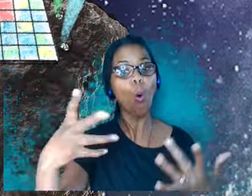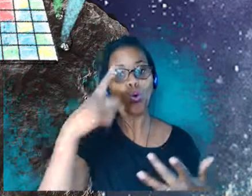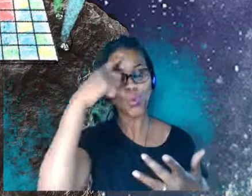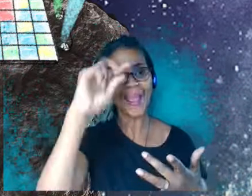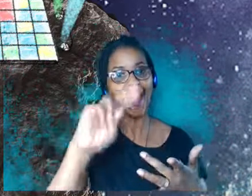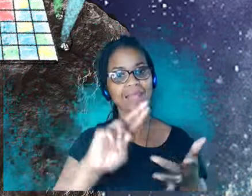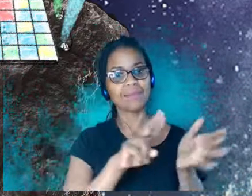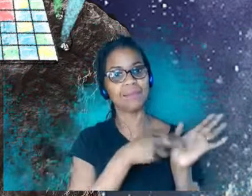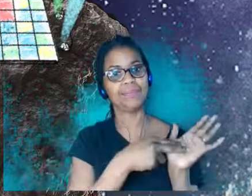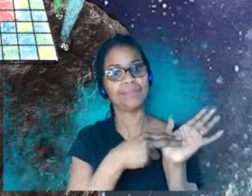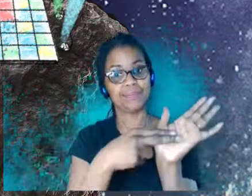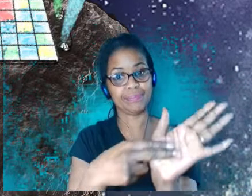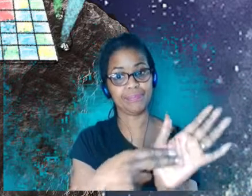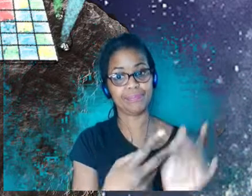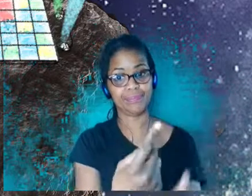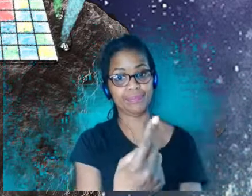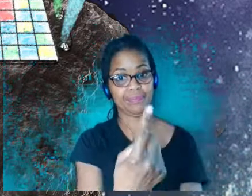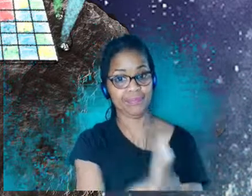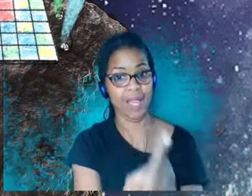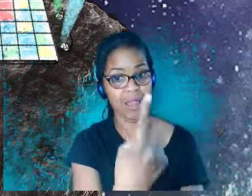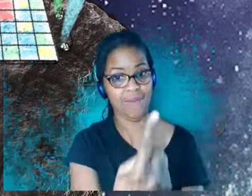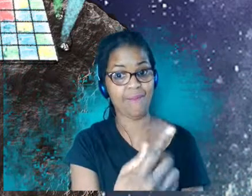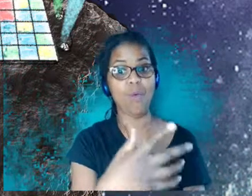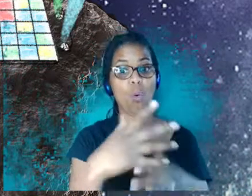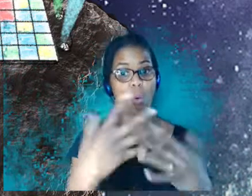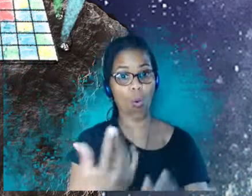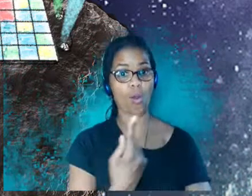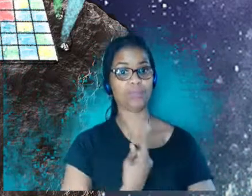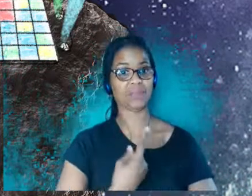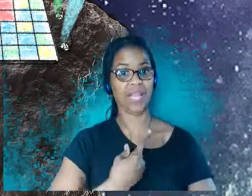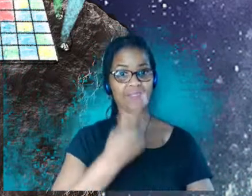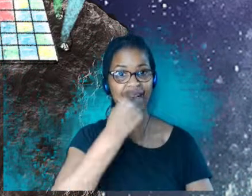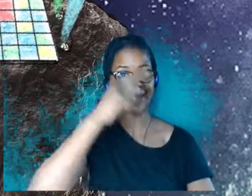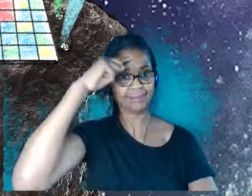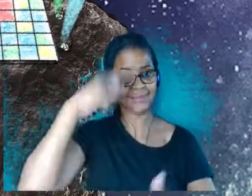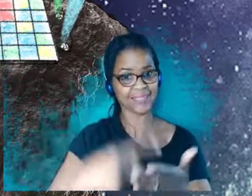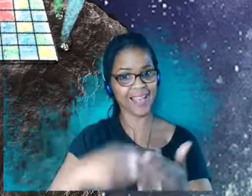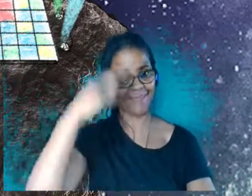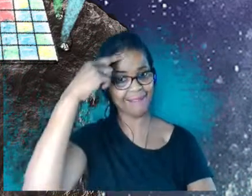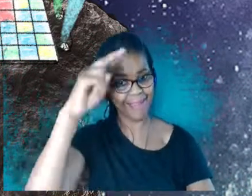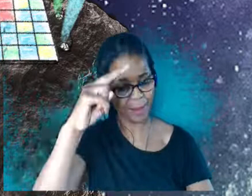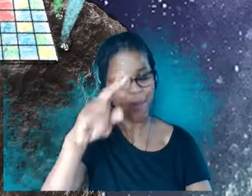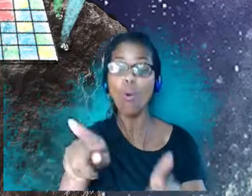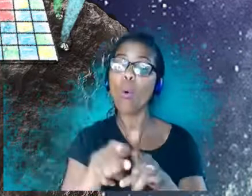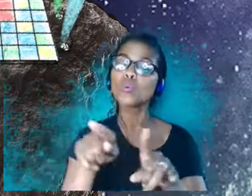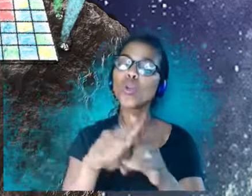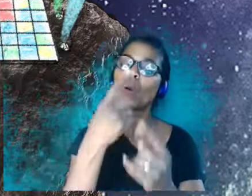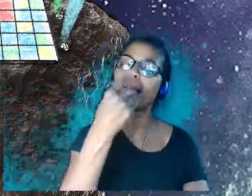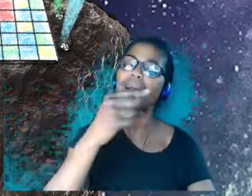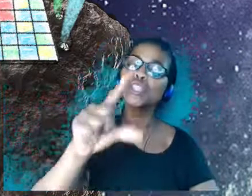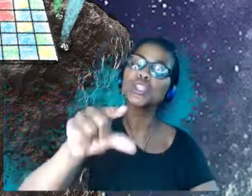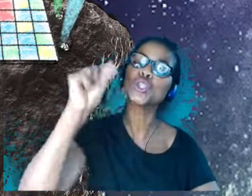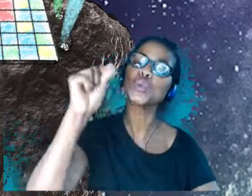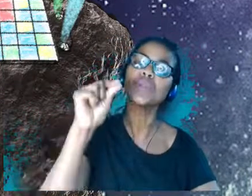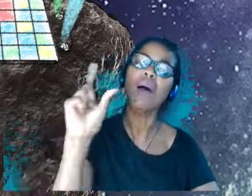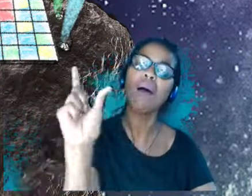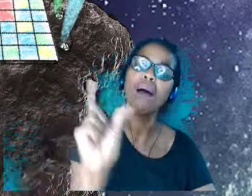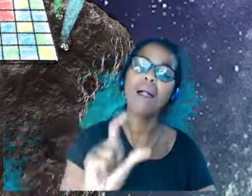then they're also able to choose a color. But aside from that, that's the